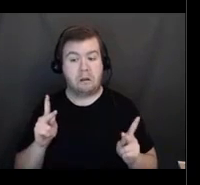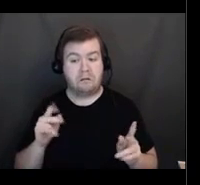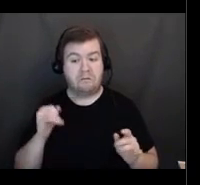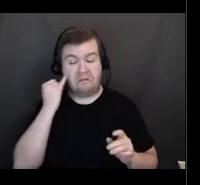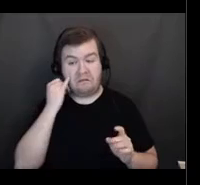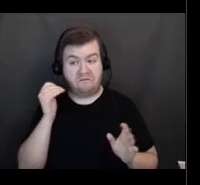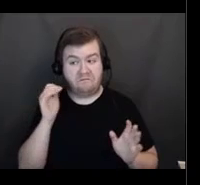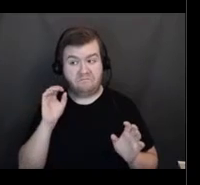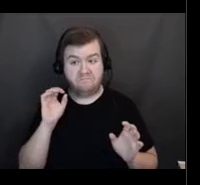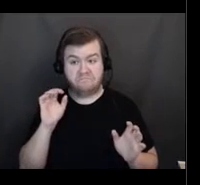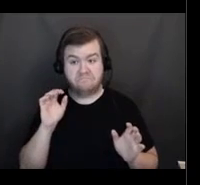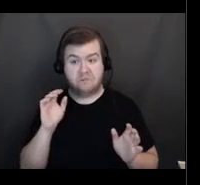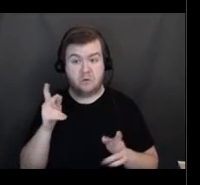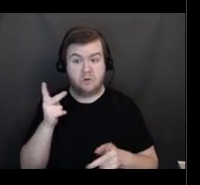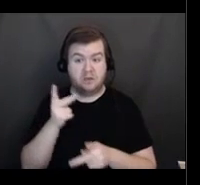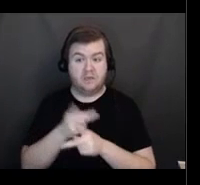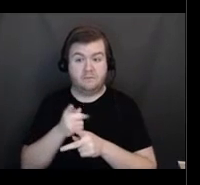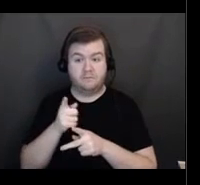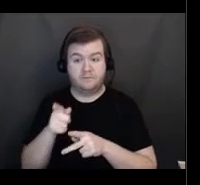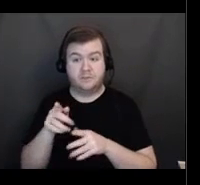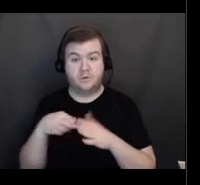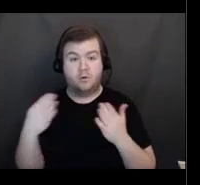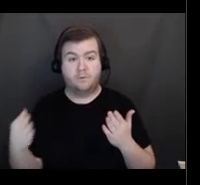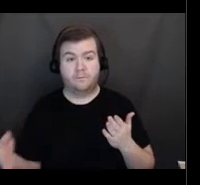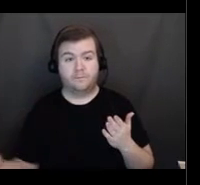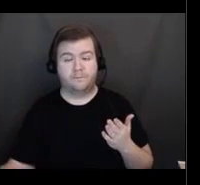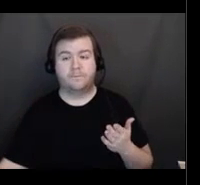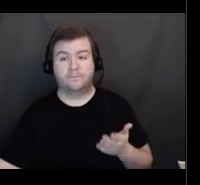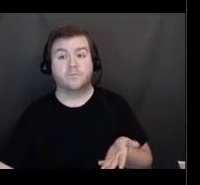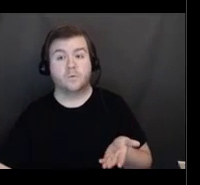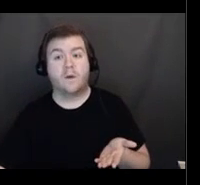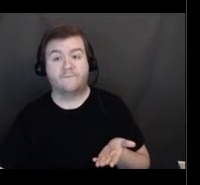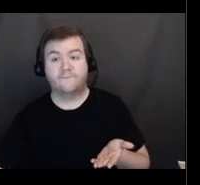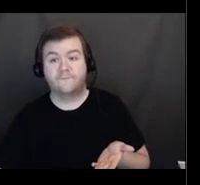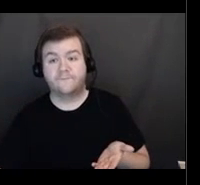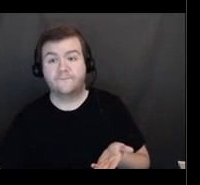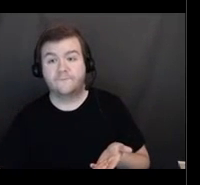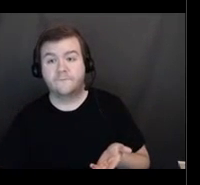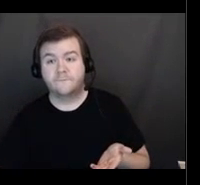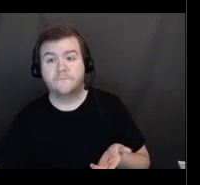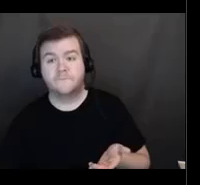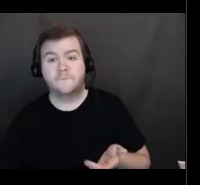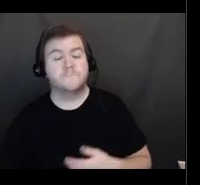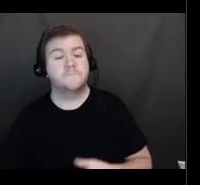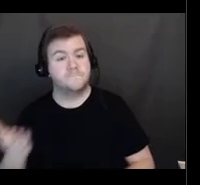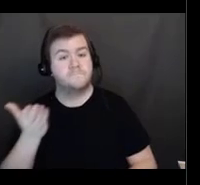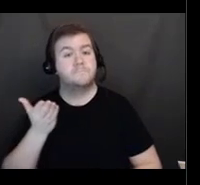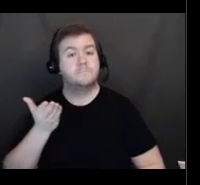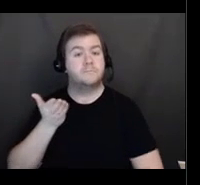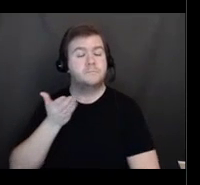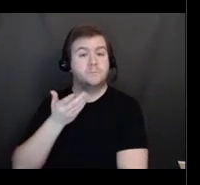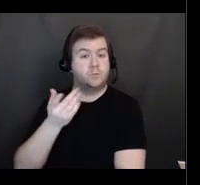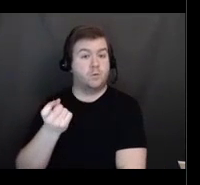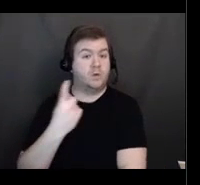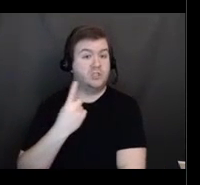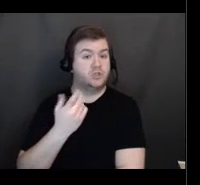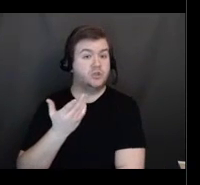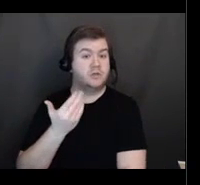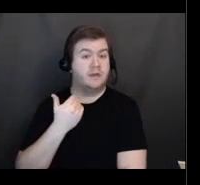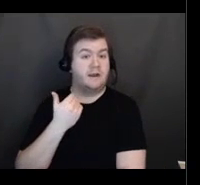questions. We will keep this open for questions. So Alvin looks like he might have a question again or a comment.